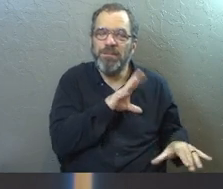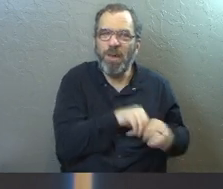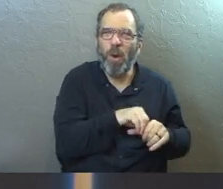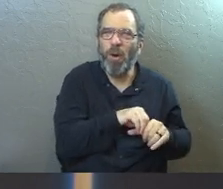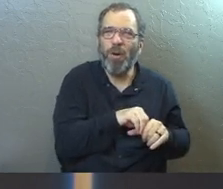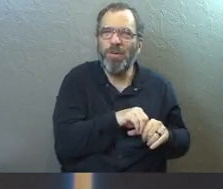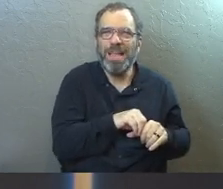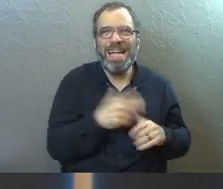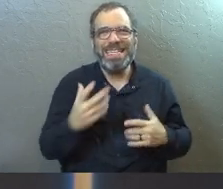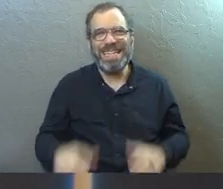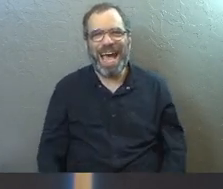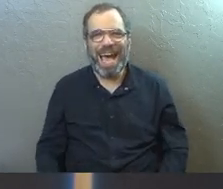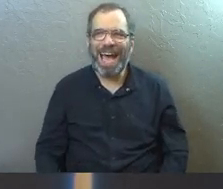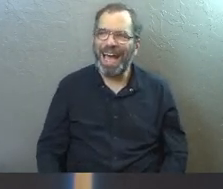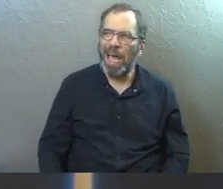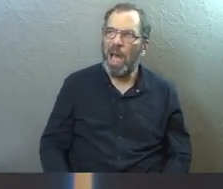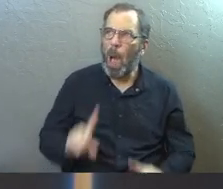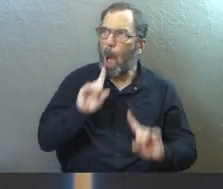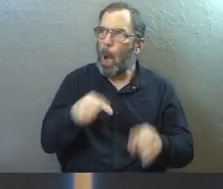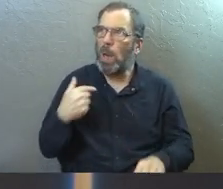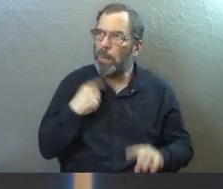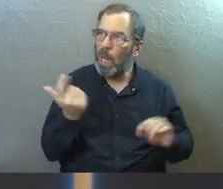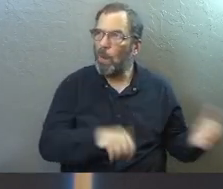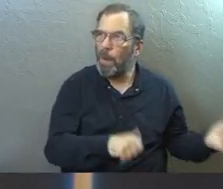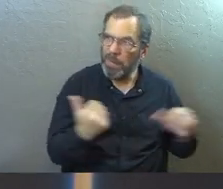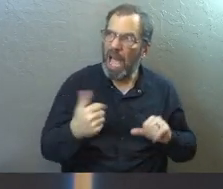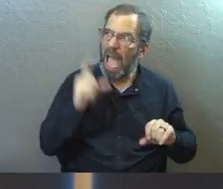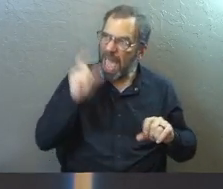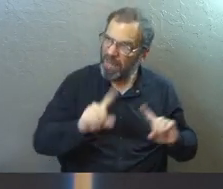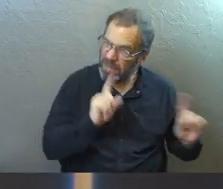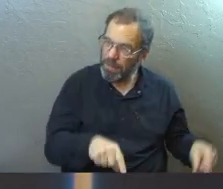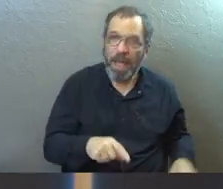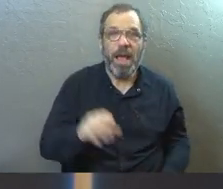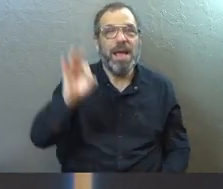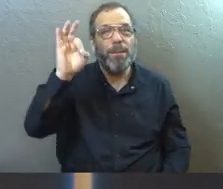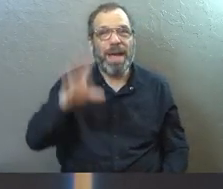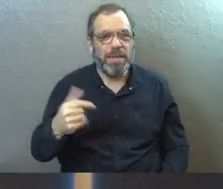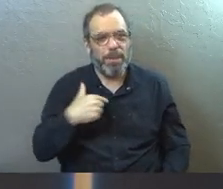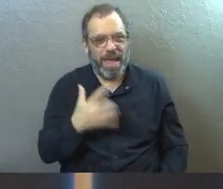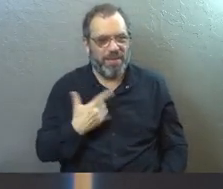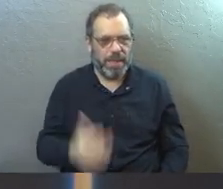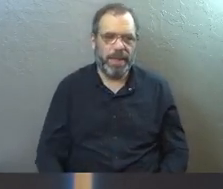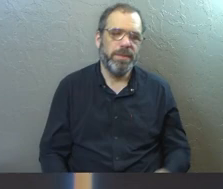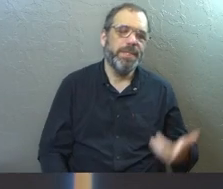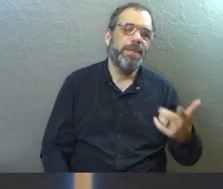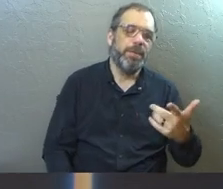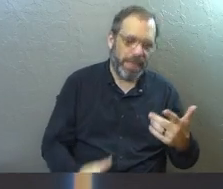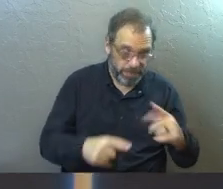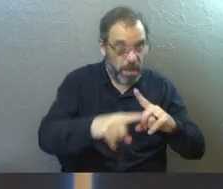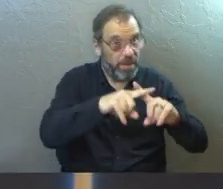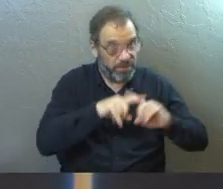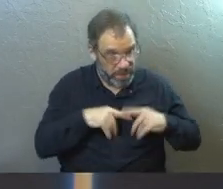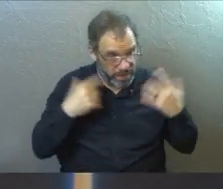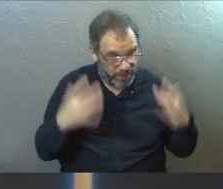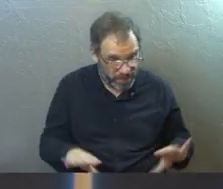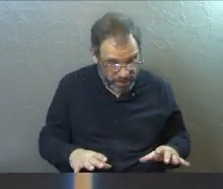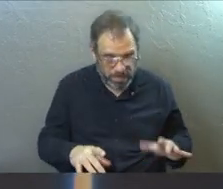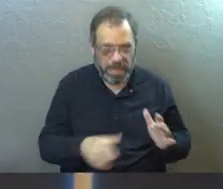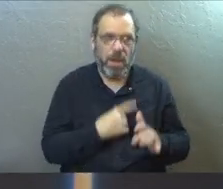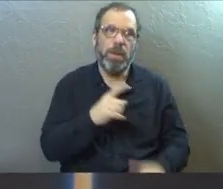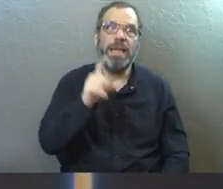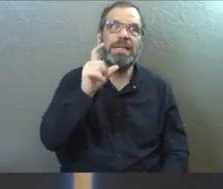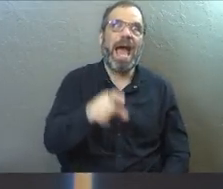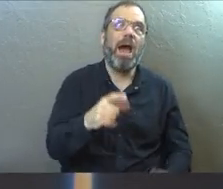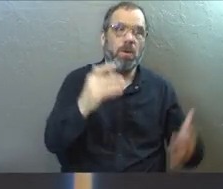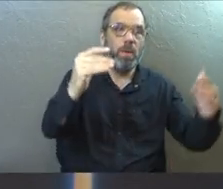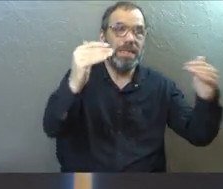part of, not something that somebody's telling him he ought to do. As a pastor, sometimes I feel like I'm kind of in that spot with people sometimes.